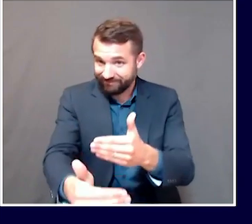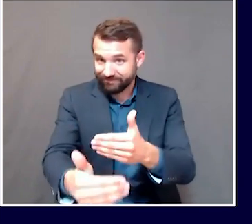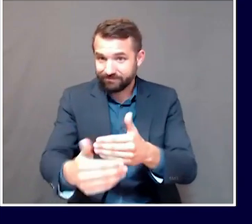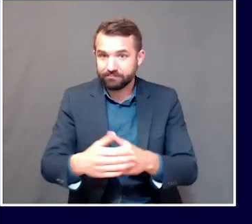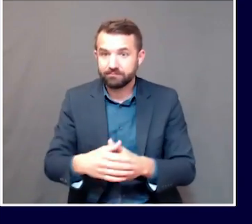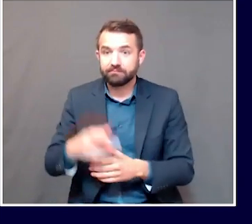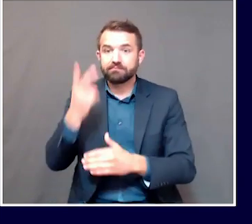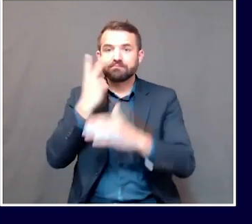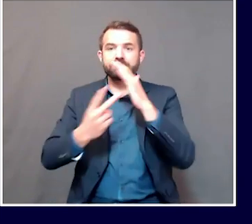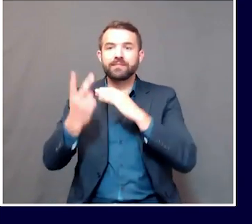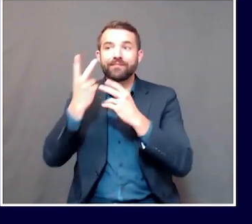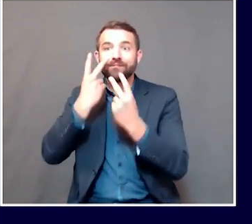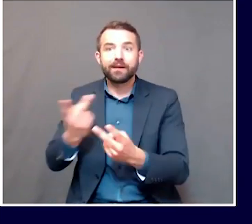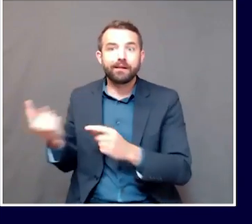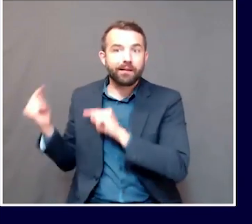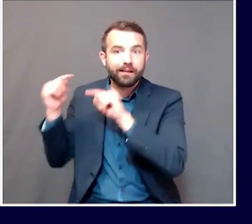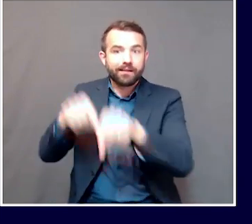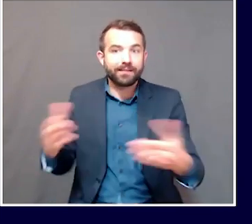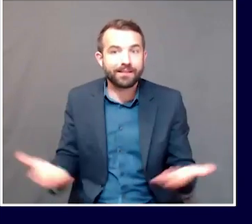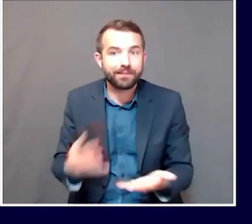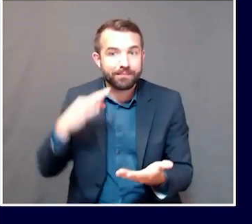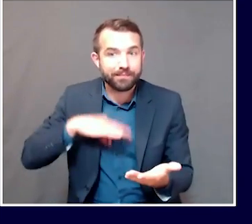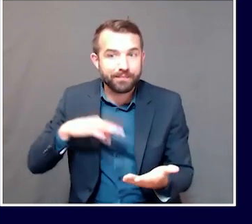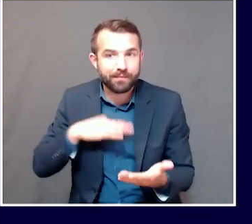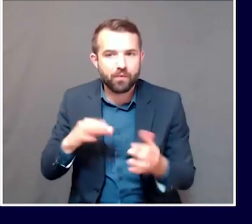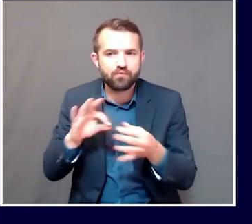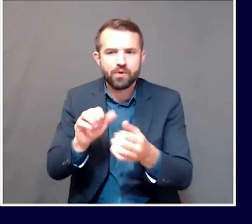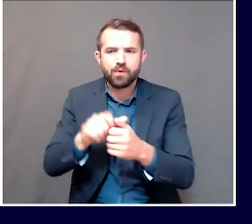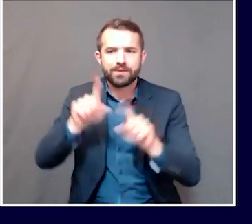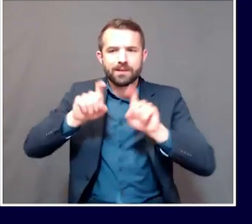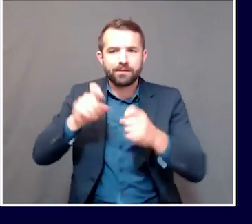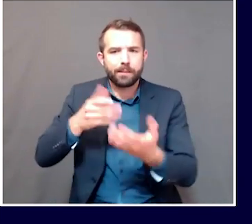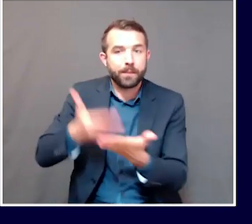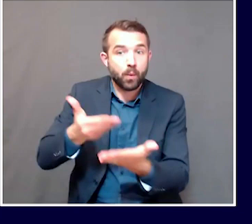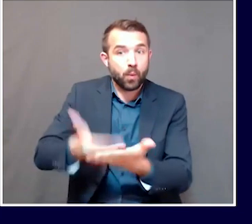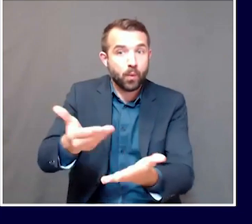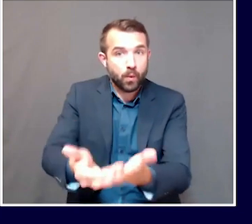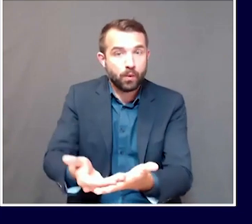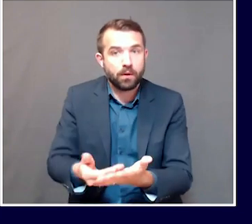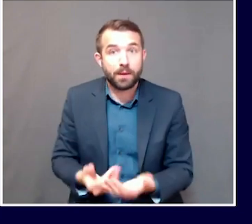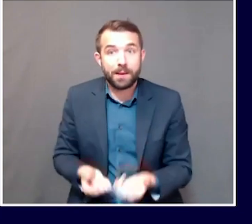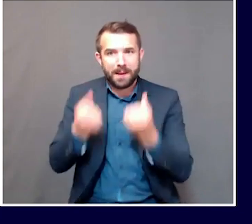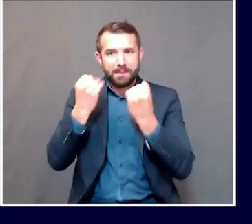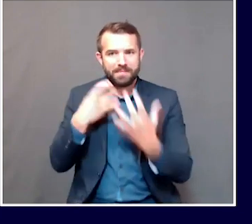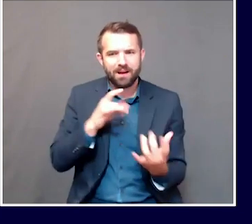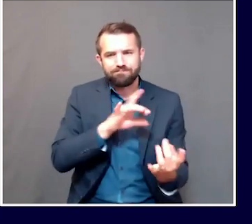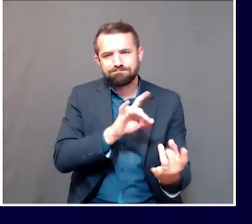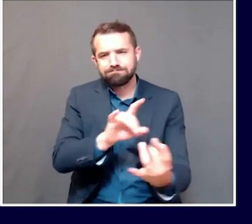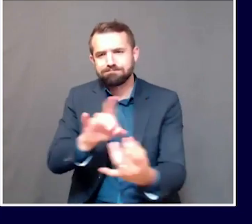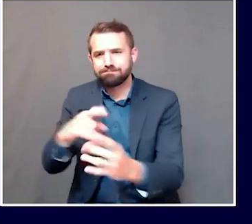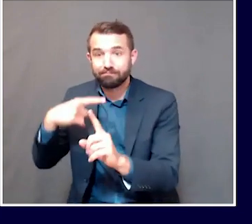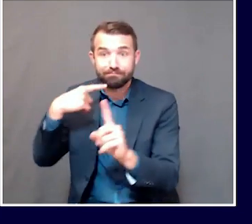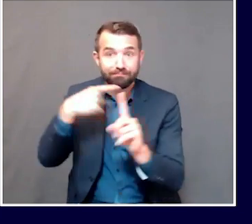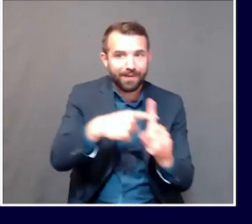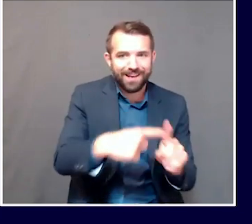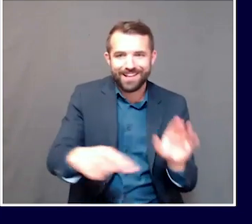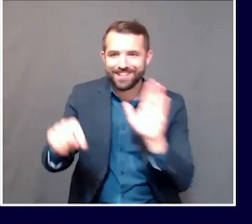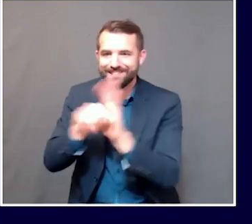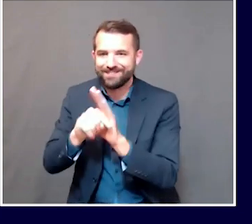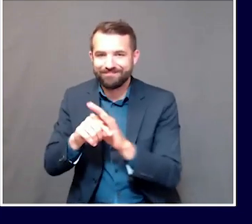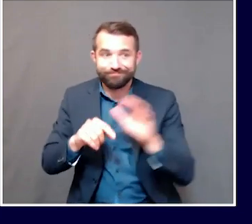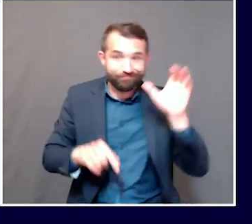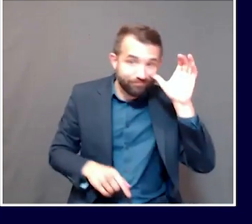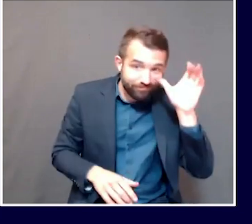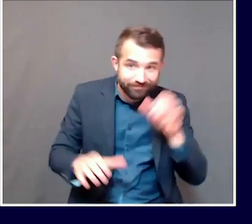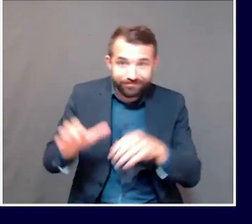After distributing it pretty widely the week before and getting a lot of comments, pro and con, and we felt it was a good plan, a good